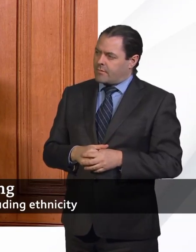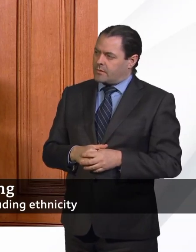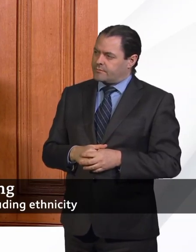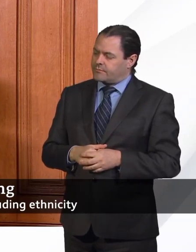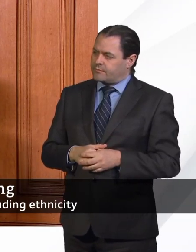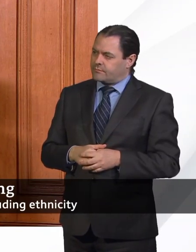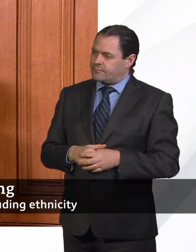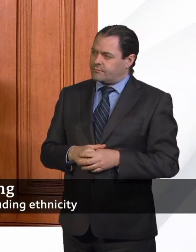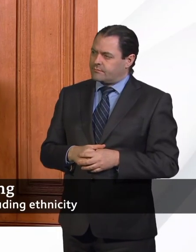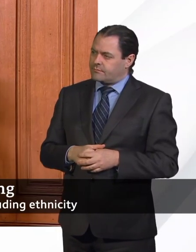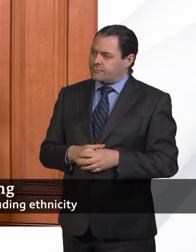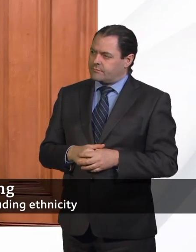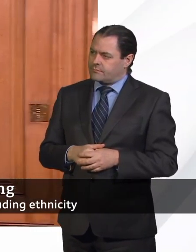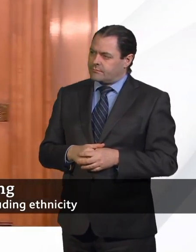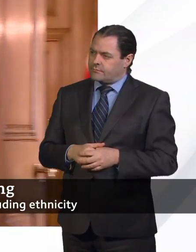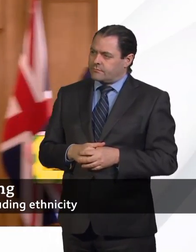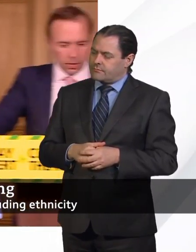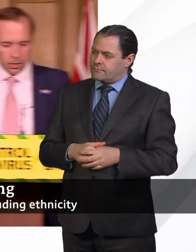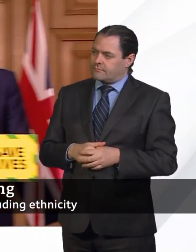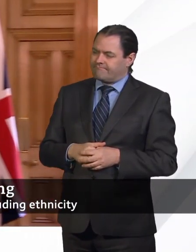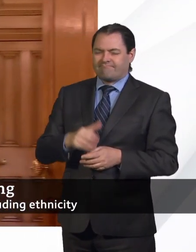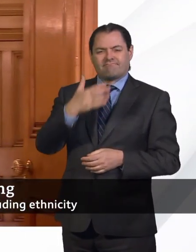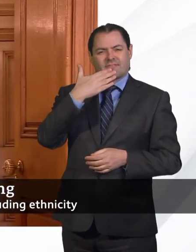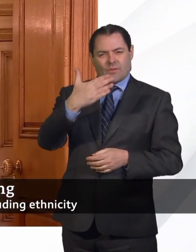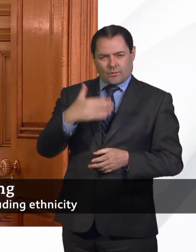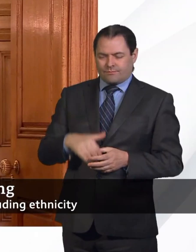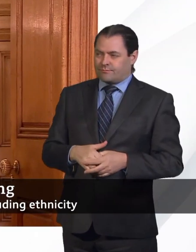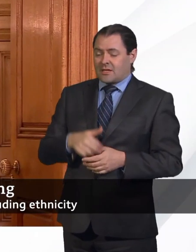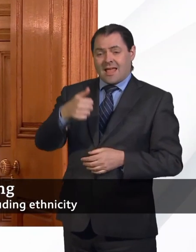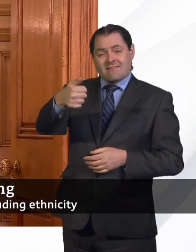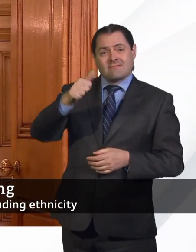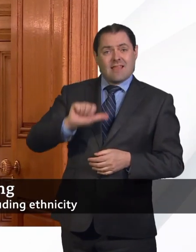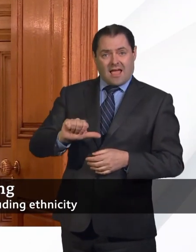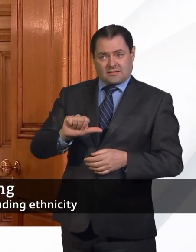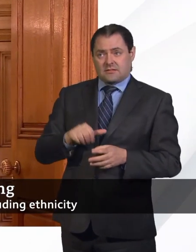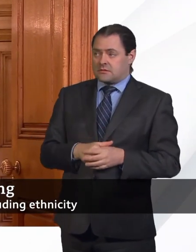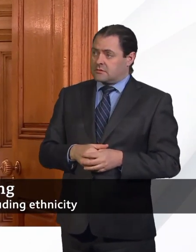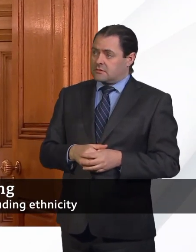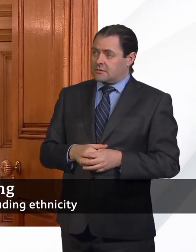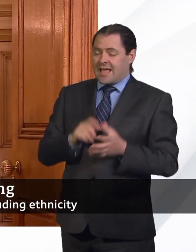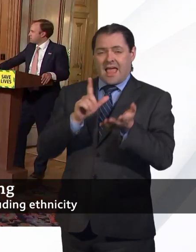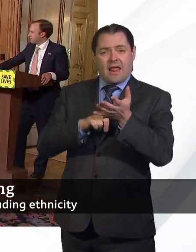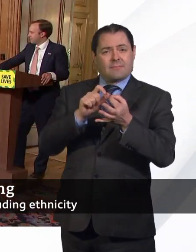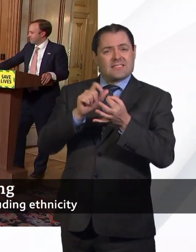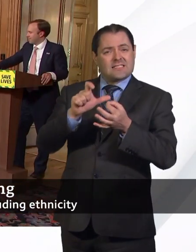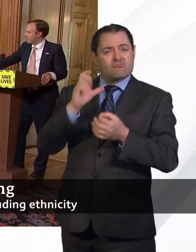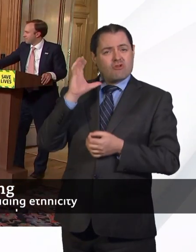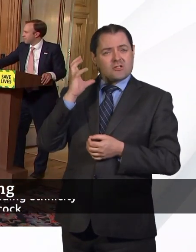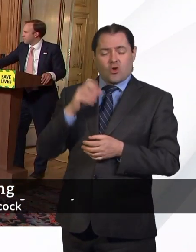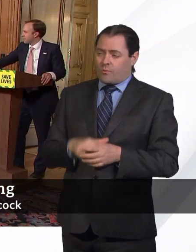inequalities. Thank you. Thanks, Emily. Next question is from Ben Kentish at LBC. Ben.